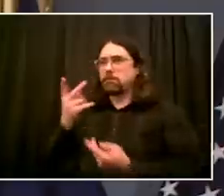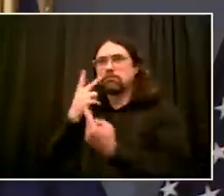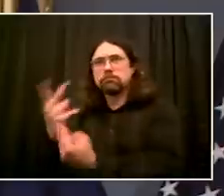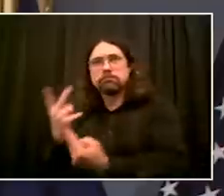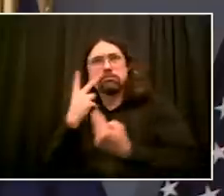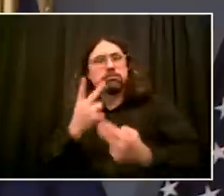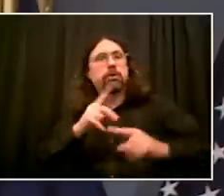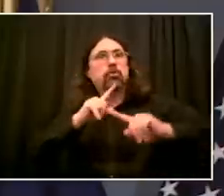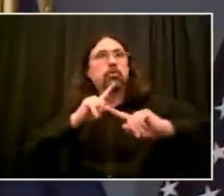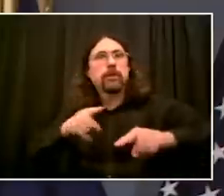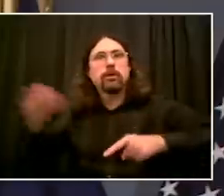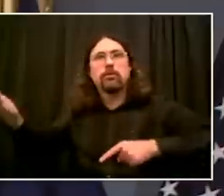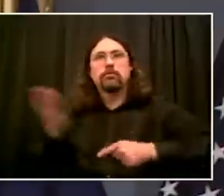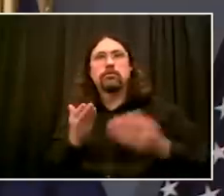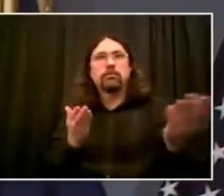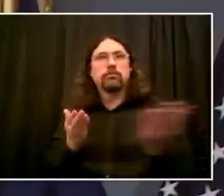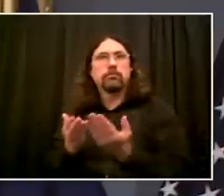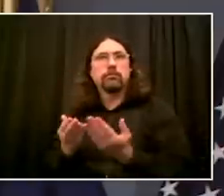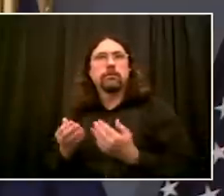Henry.